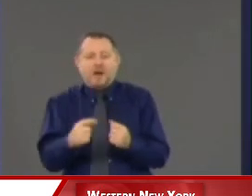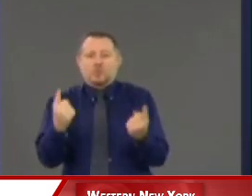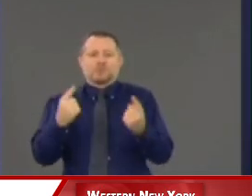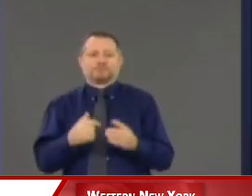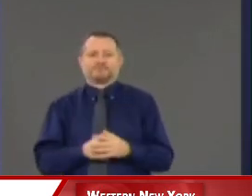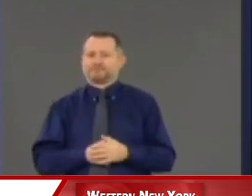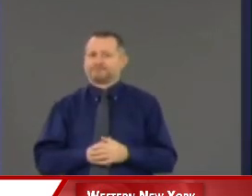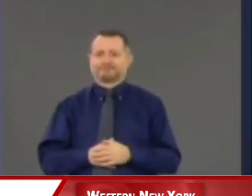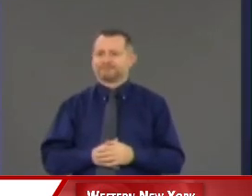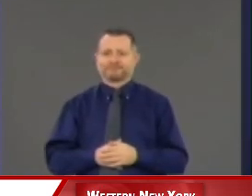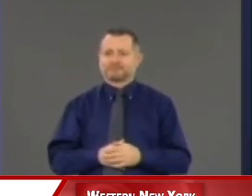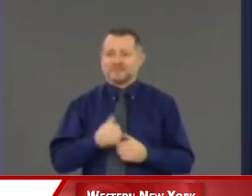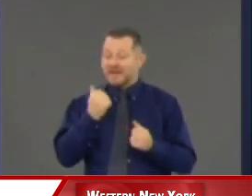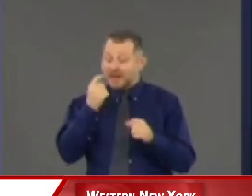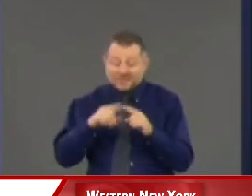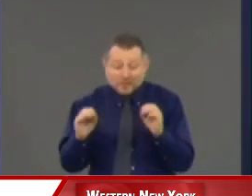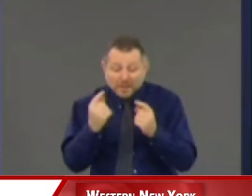for anyone.